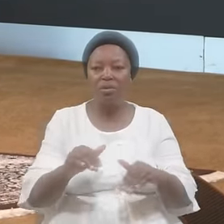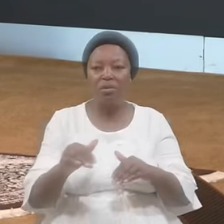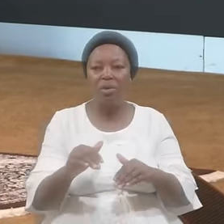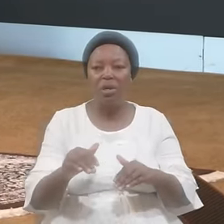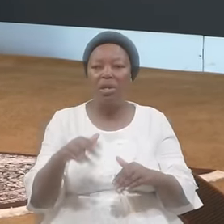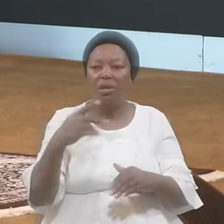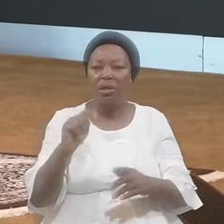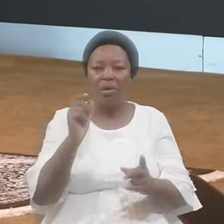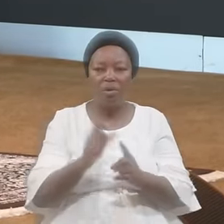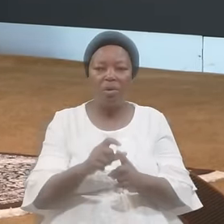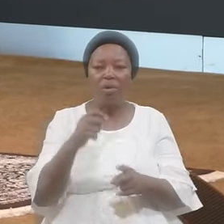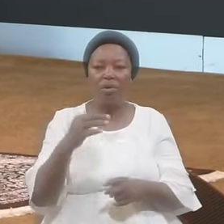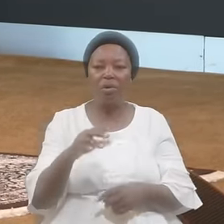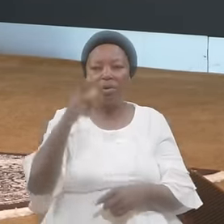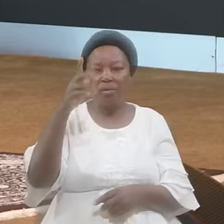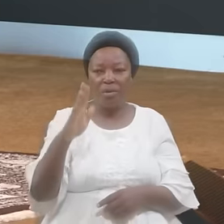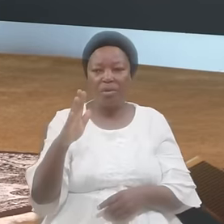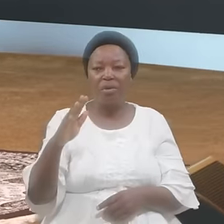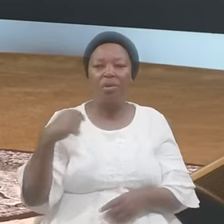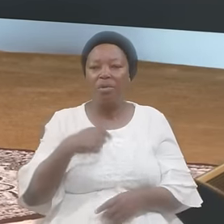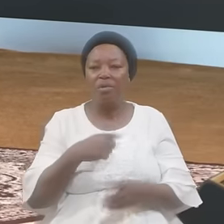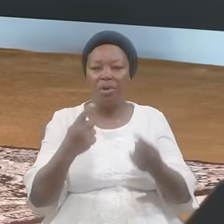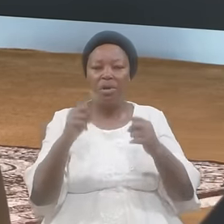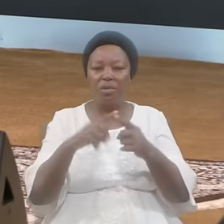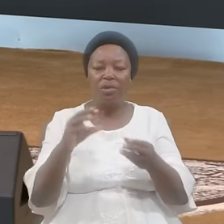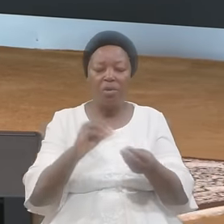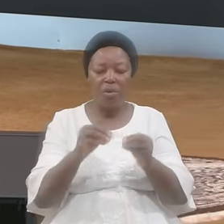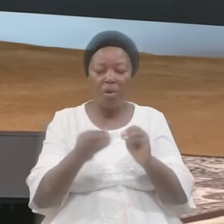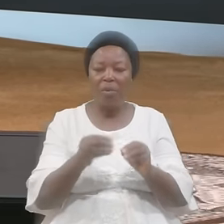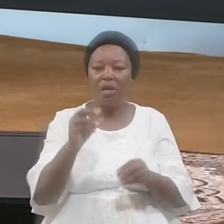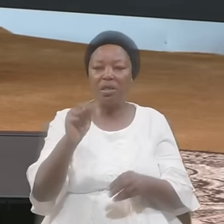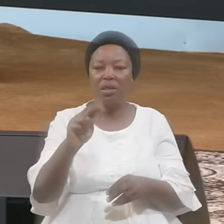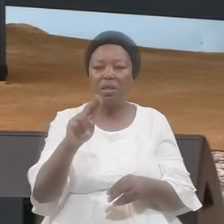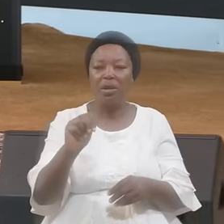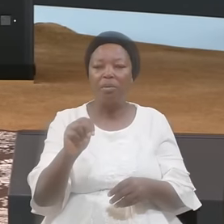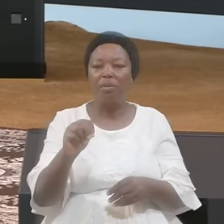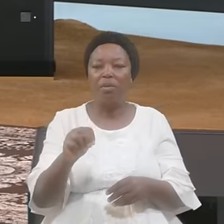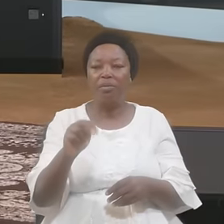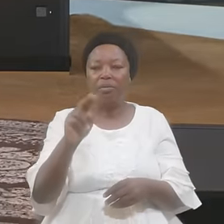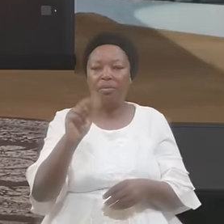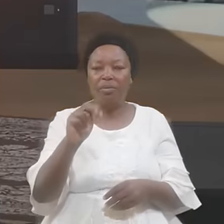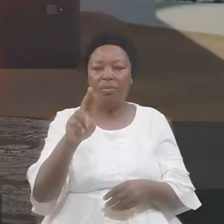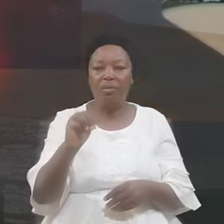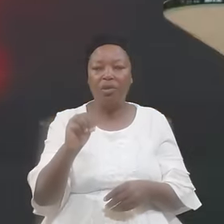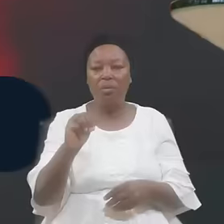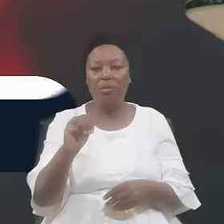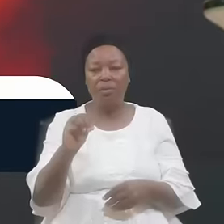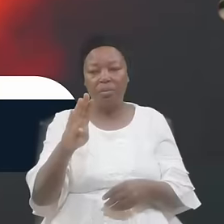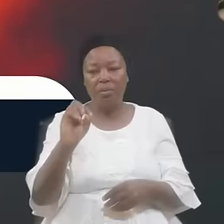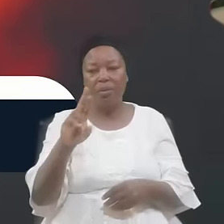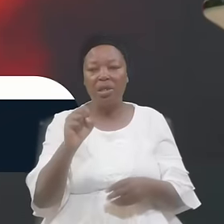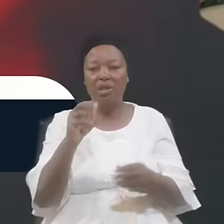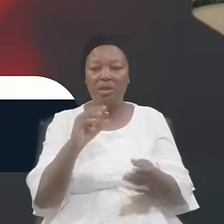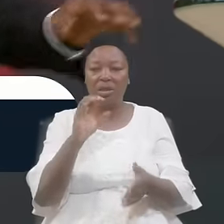very word of God We're coming to Numbers chapter 18 In Numbers chapter 18 We're